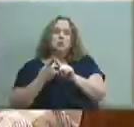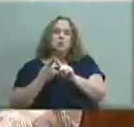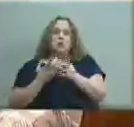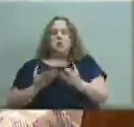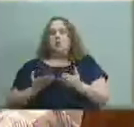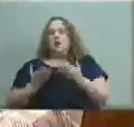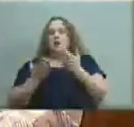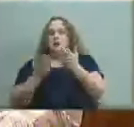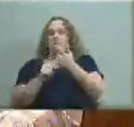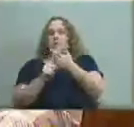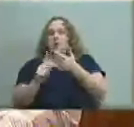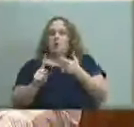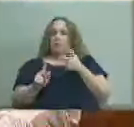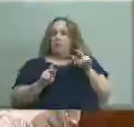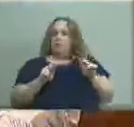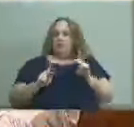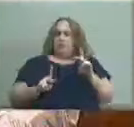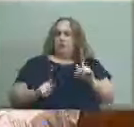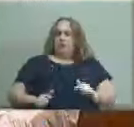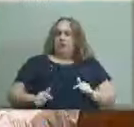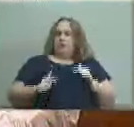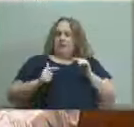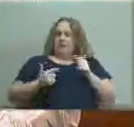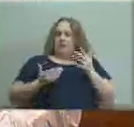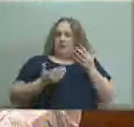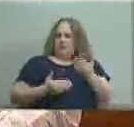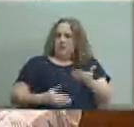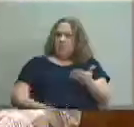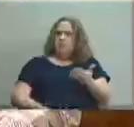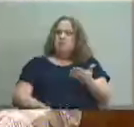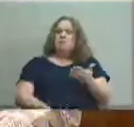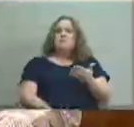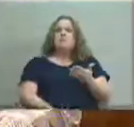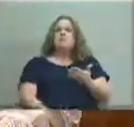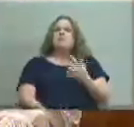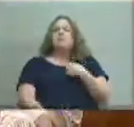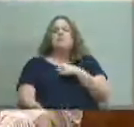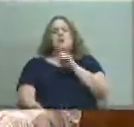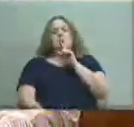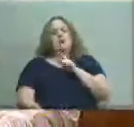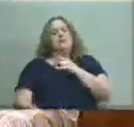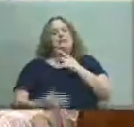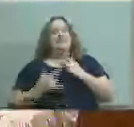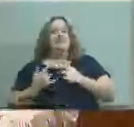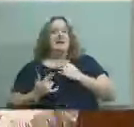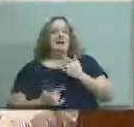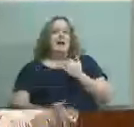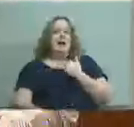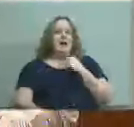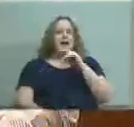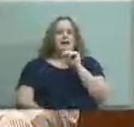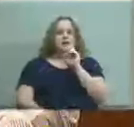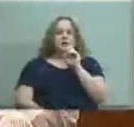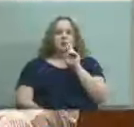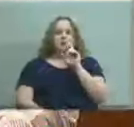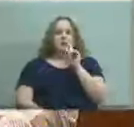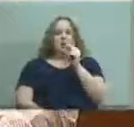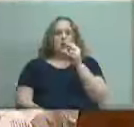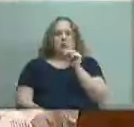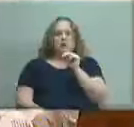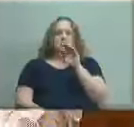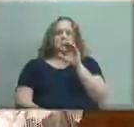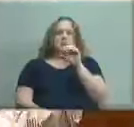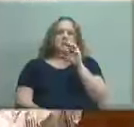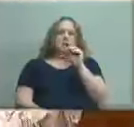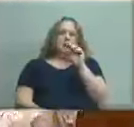recommendation by the citizens of the school attendees and we're just really really excited to have Norton Commons Elementary as the name